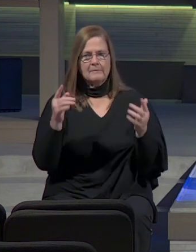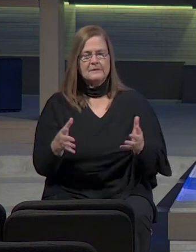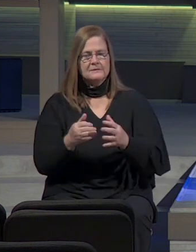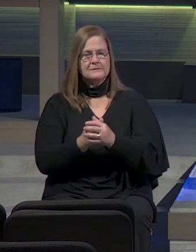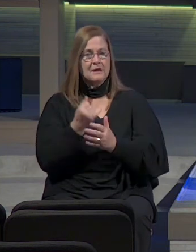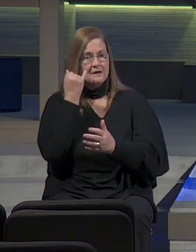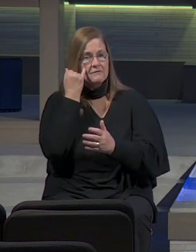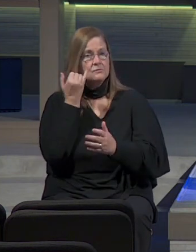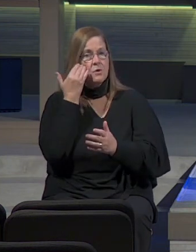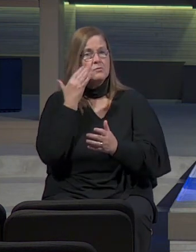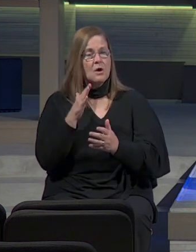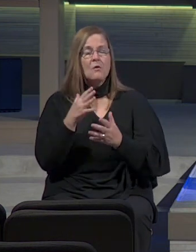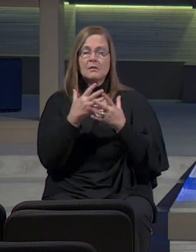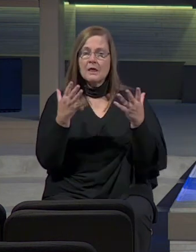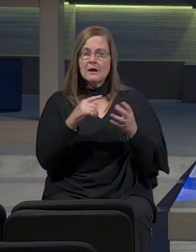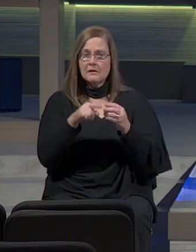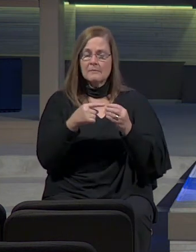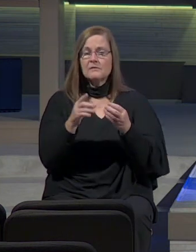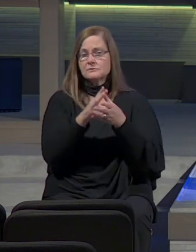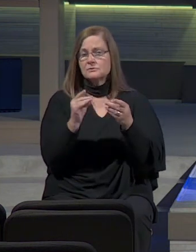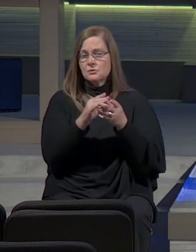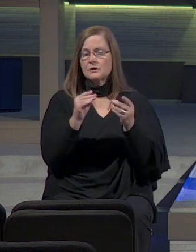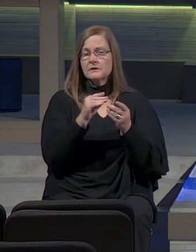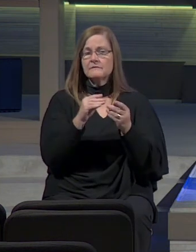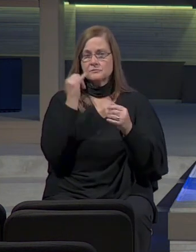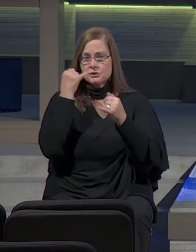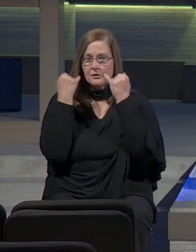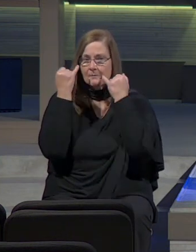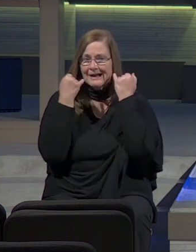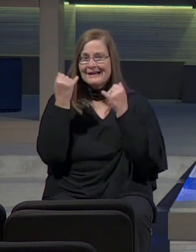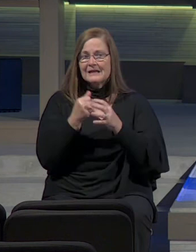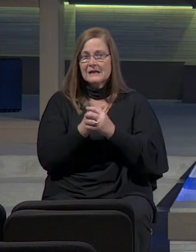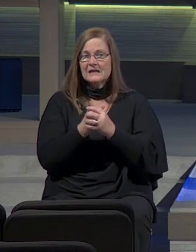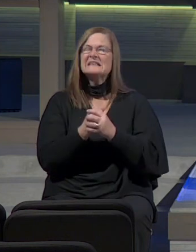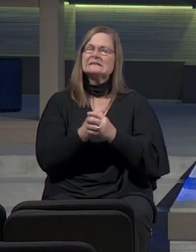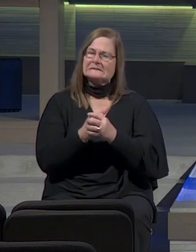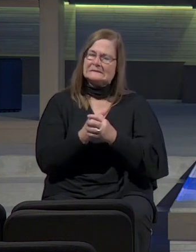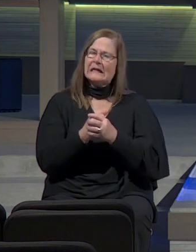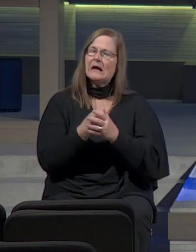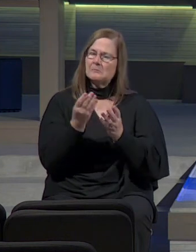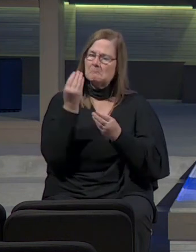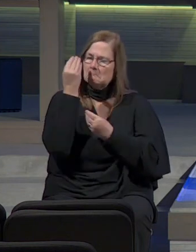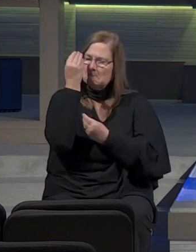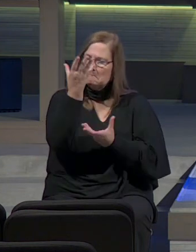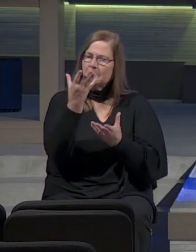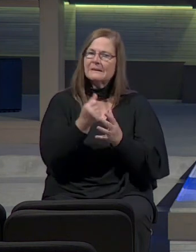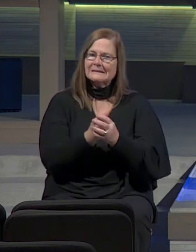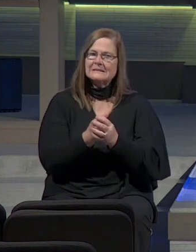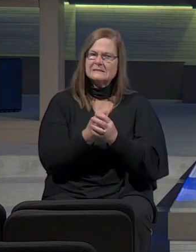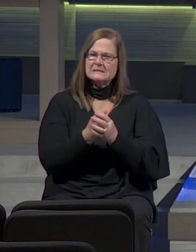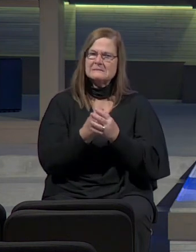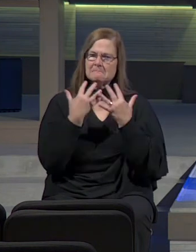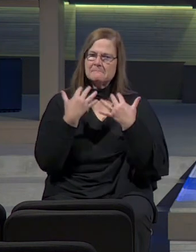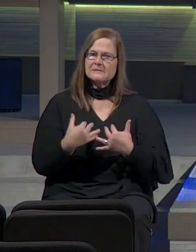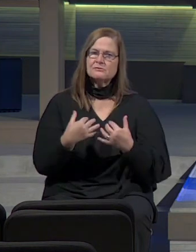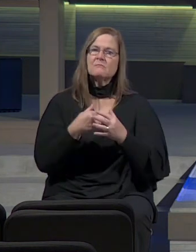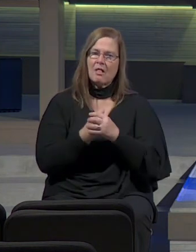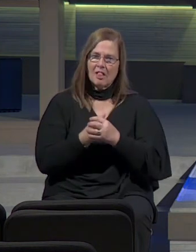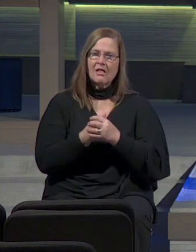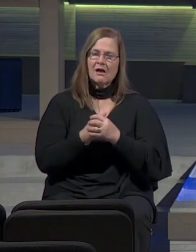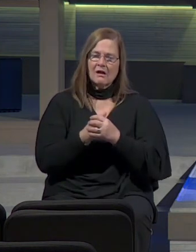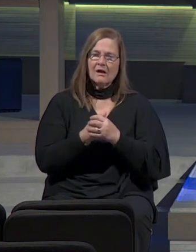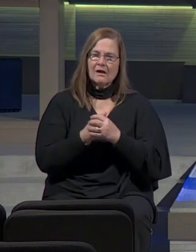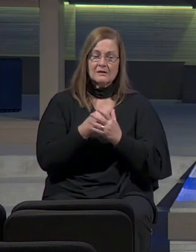Jeremiah, I'm just going to give you a little heads up. It's miserable. It is miserable. He has,